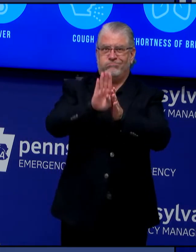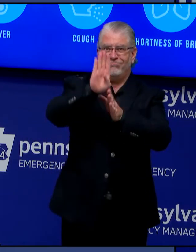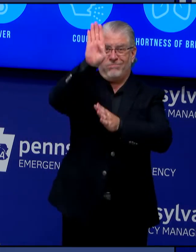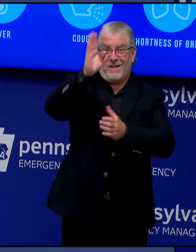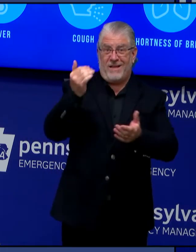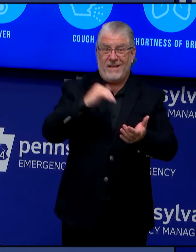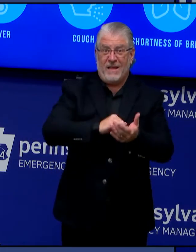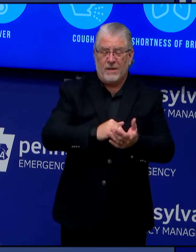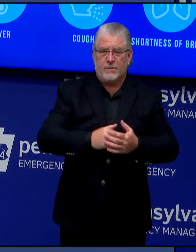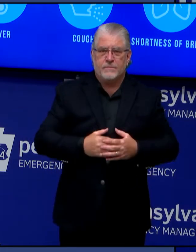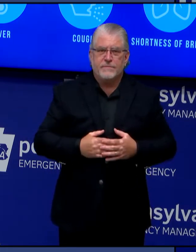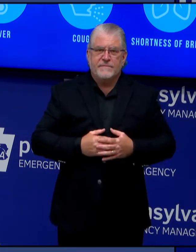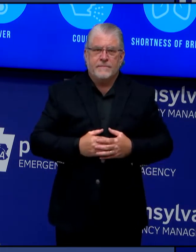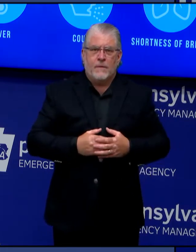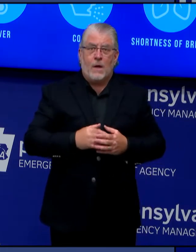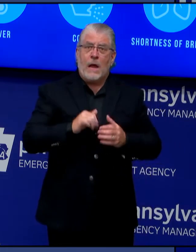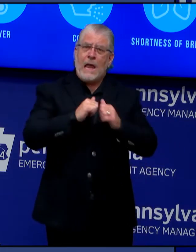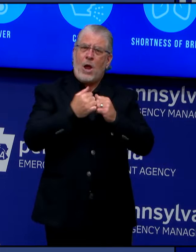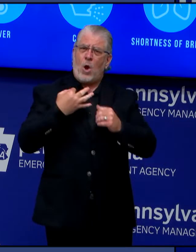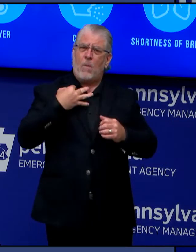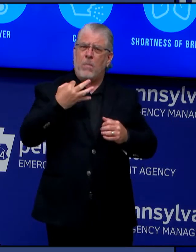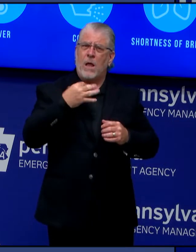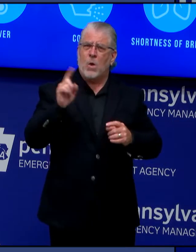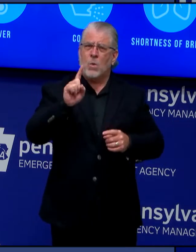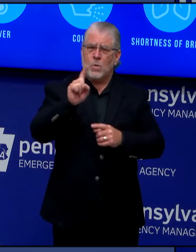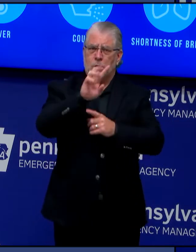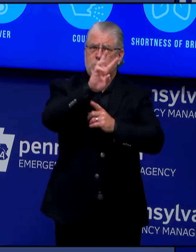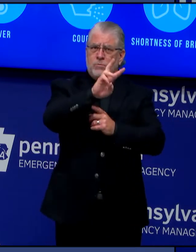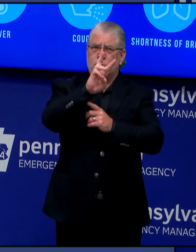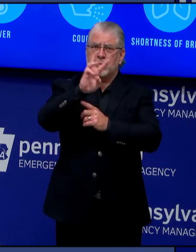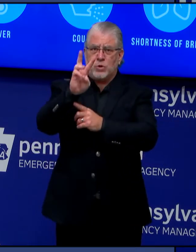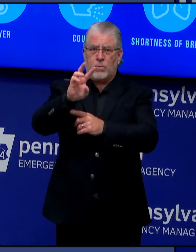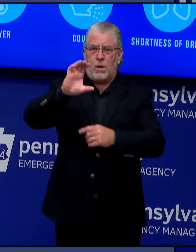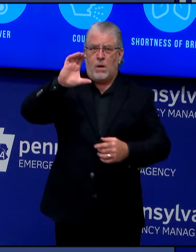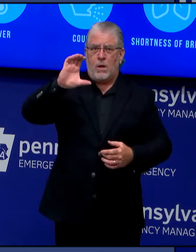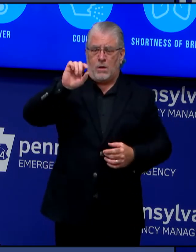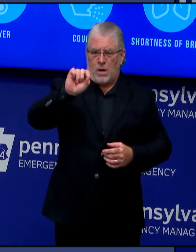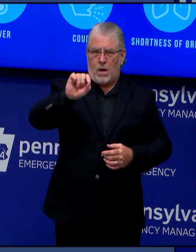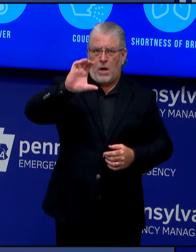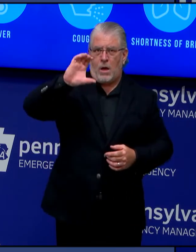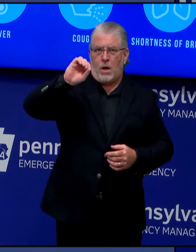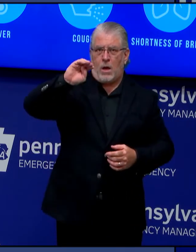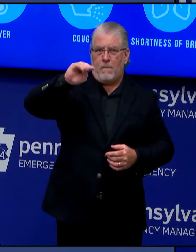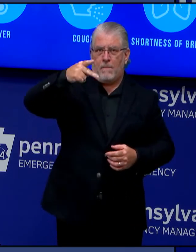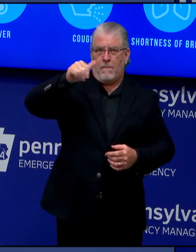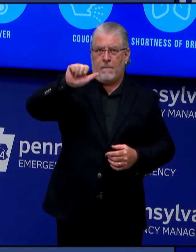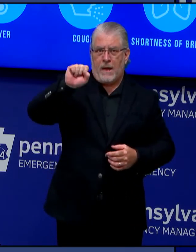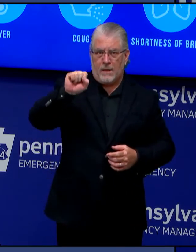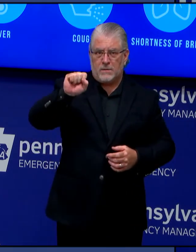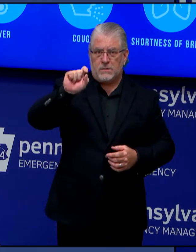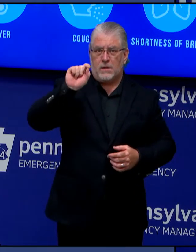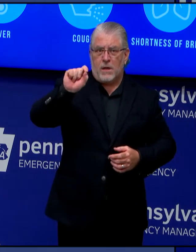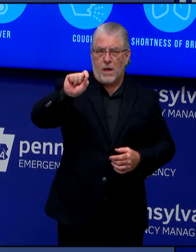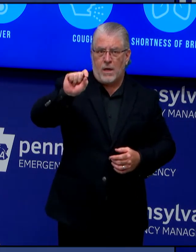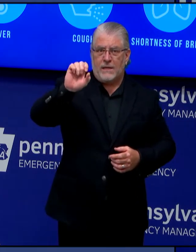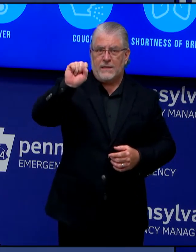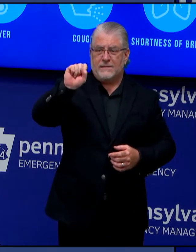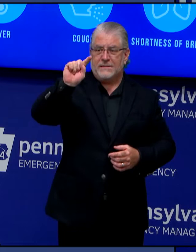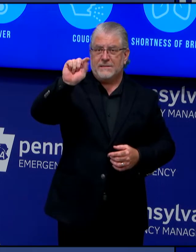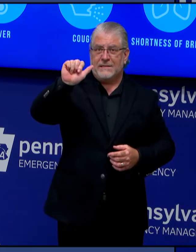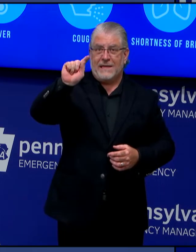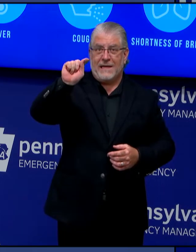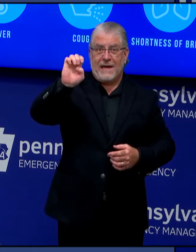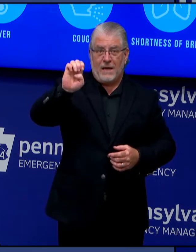at www.compass.state.pa.us.